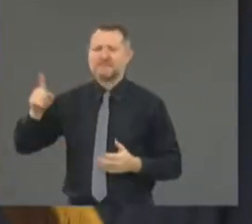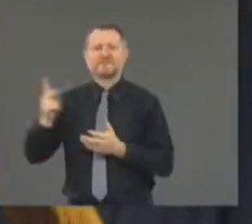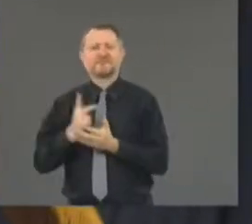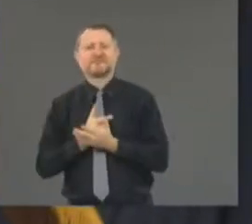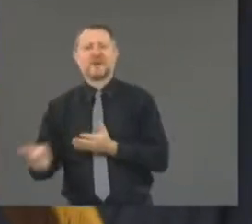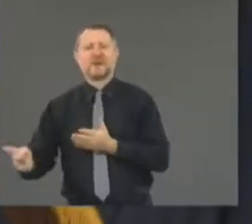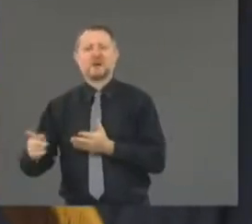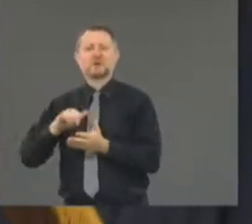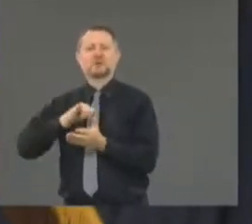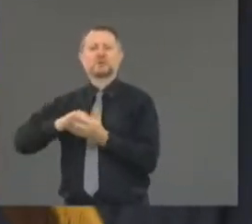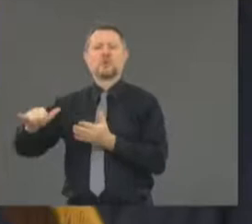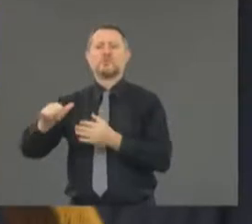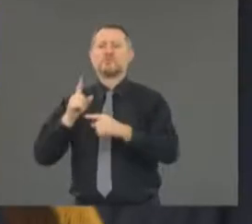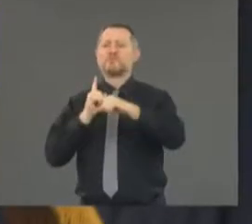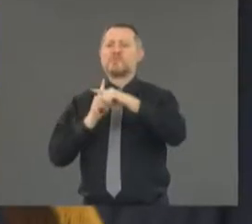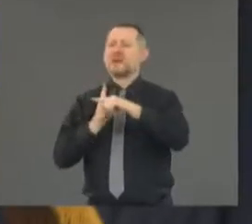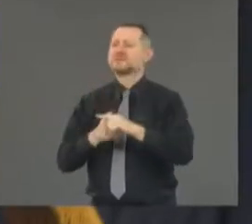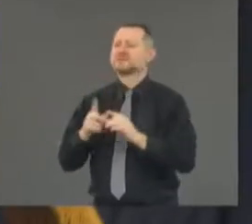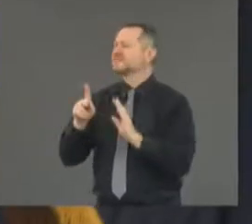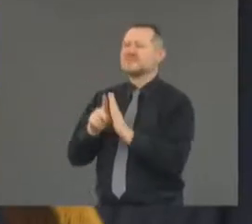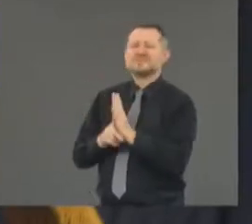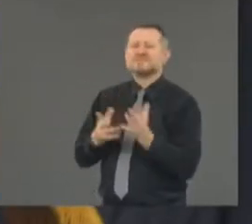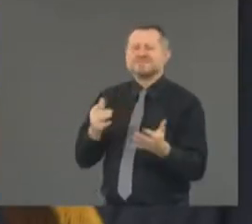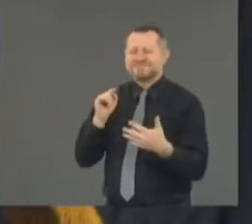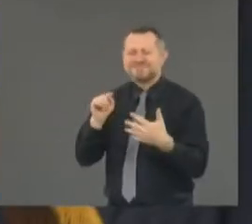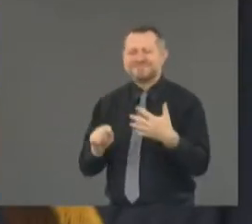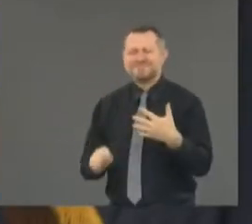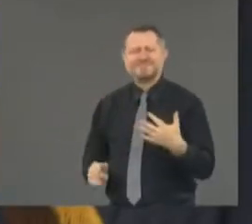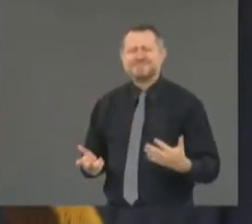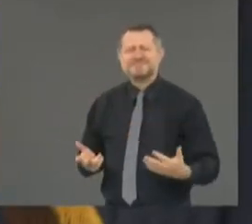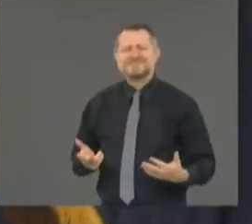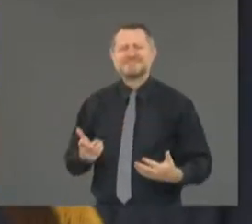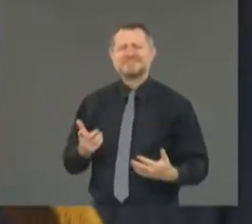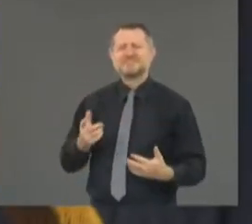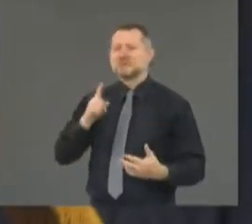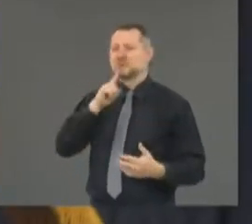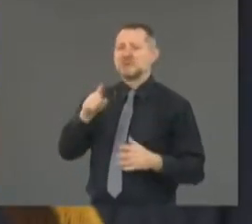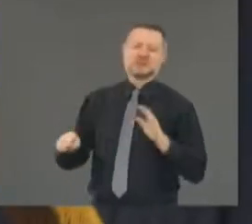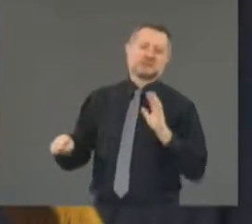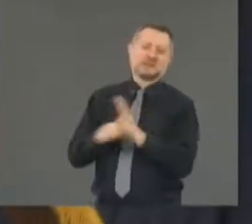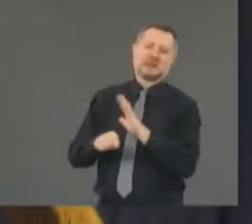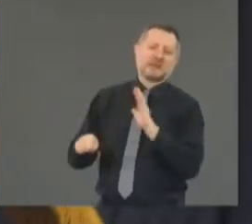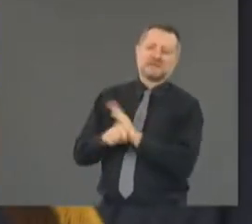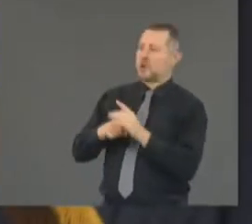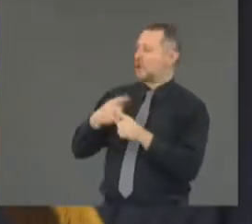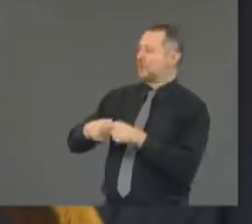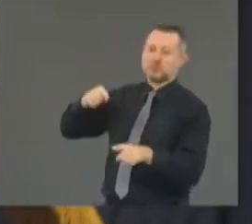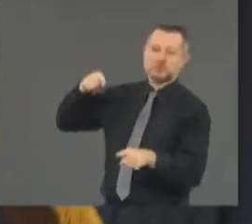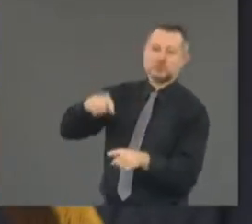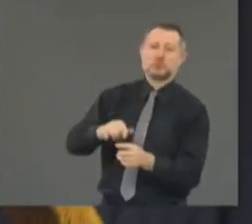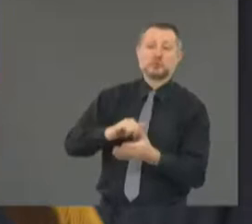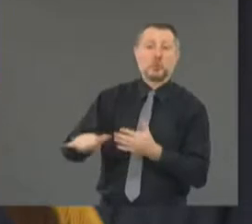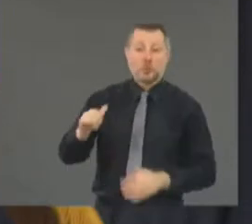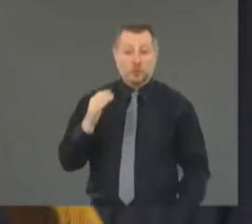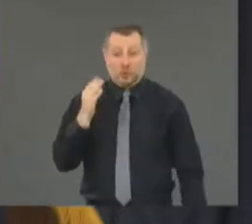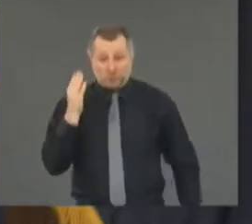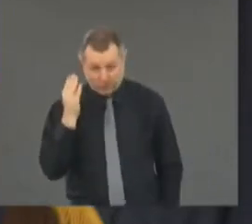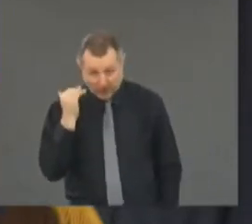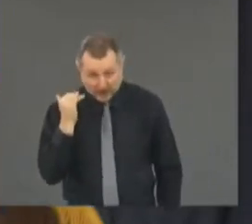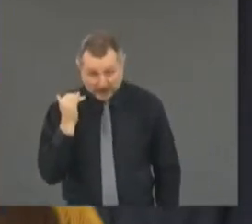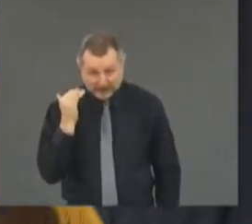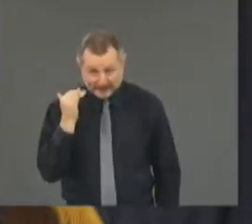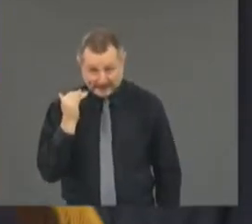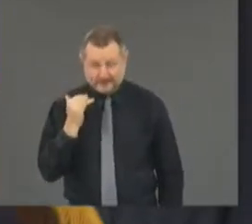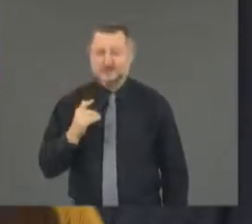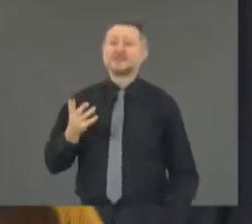He's gone out of his way to be negative to New York. Now, why? You know, is it